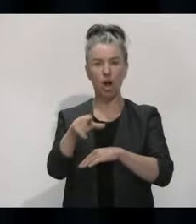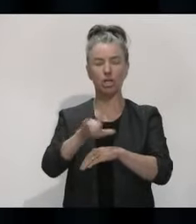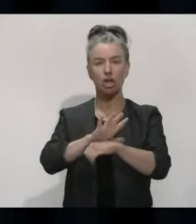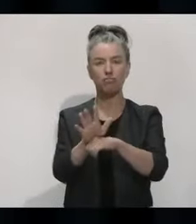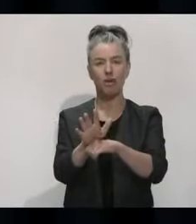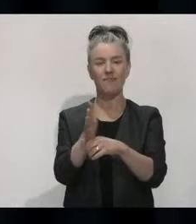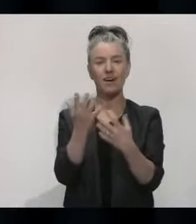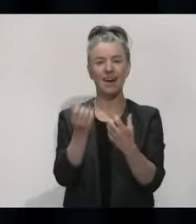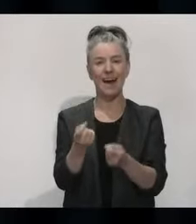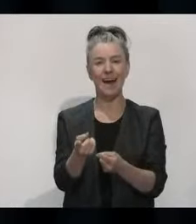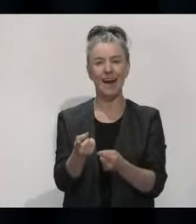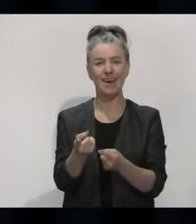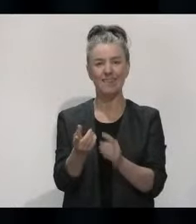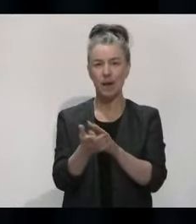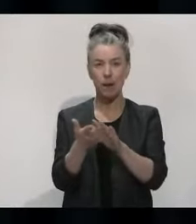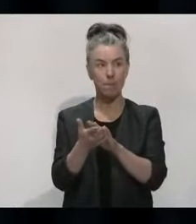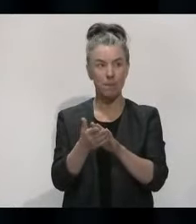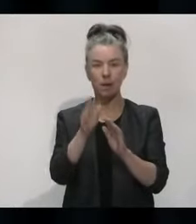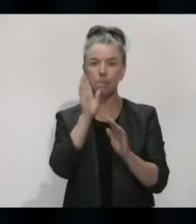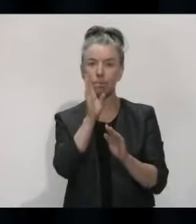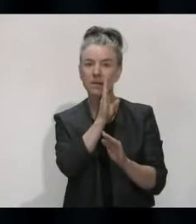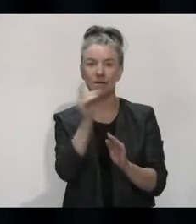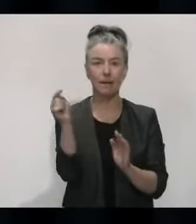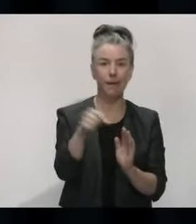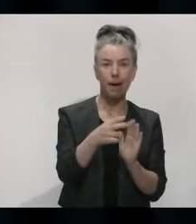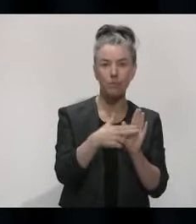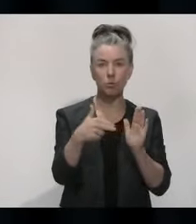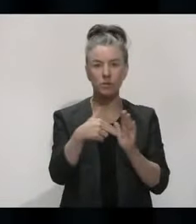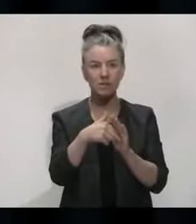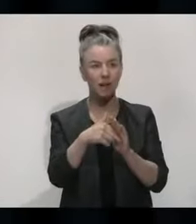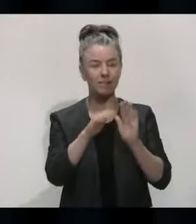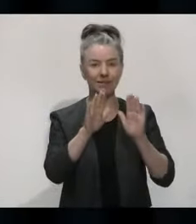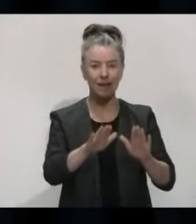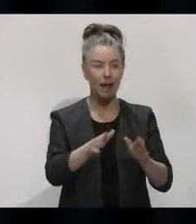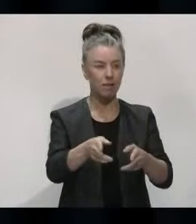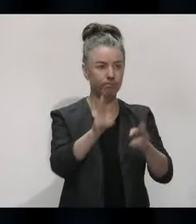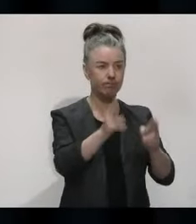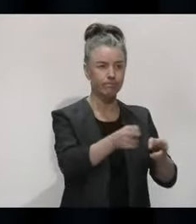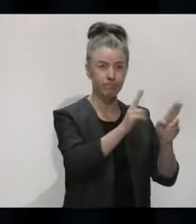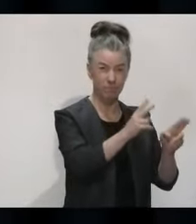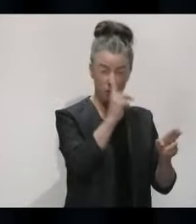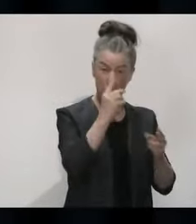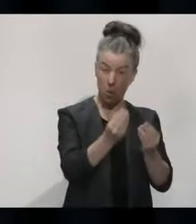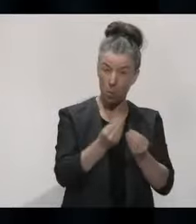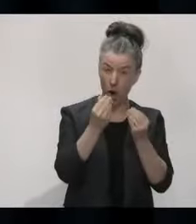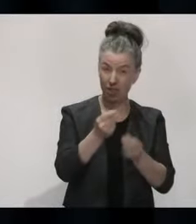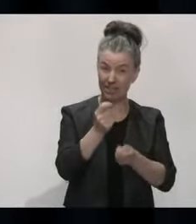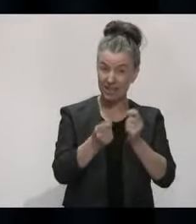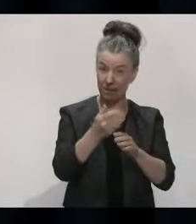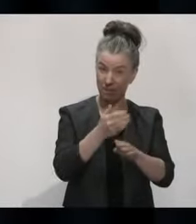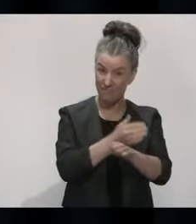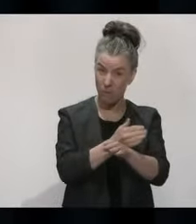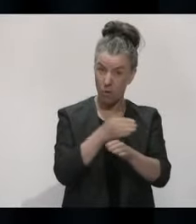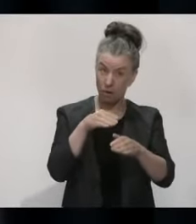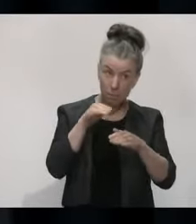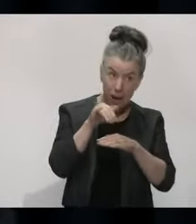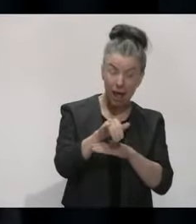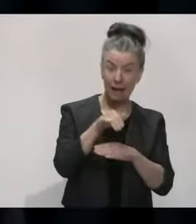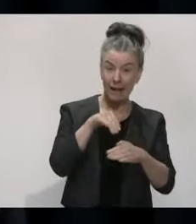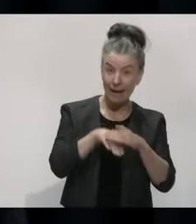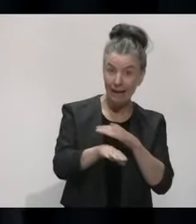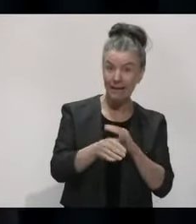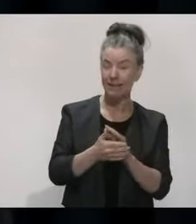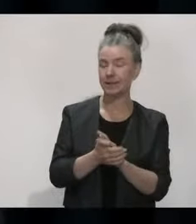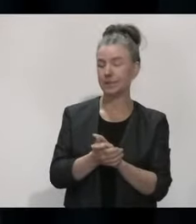no longer here and not in our quarantine facilities. So is there merit, though, in having that pre-boarding test as well? That's not a New Zealand